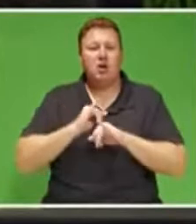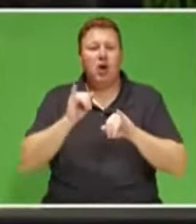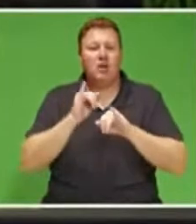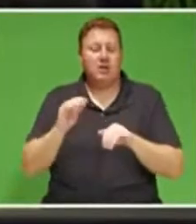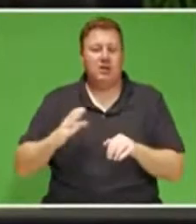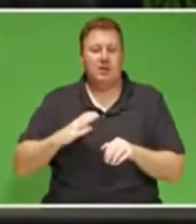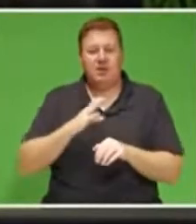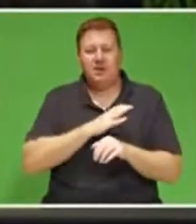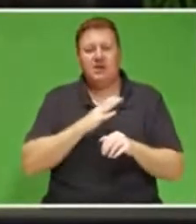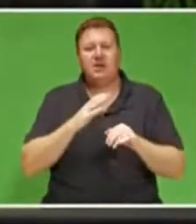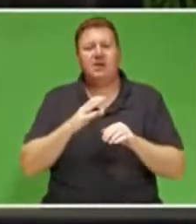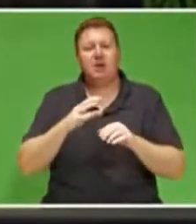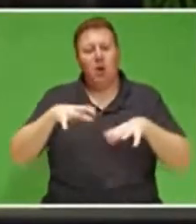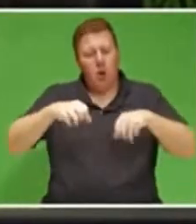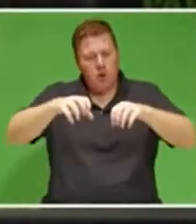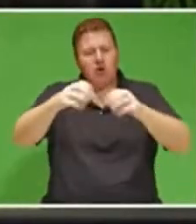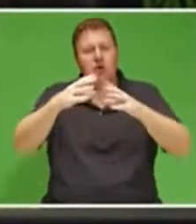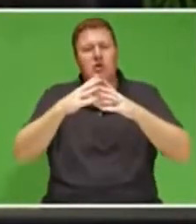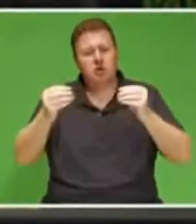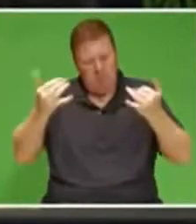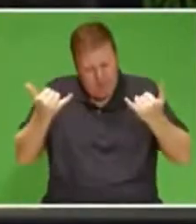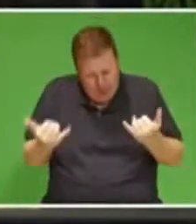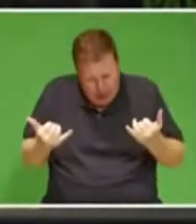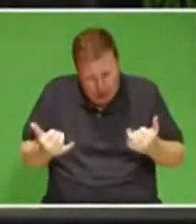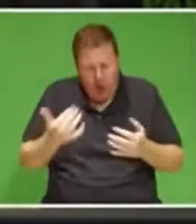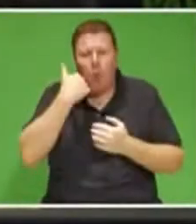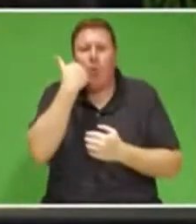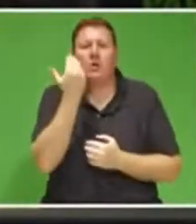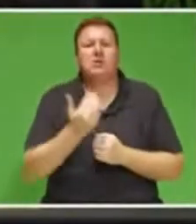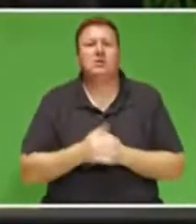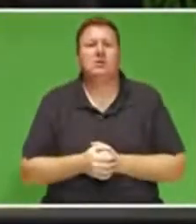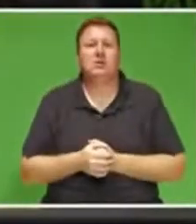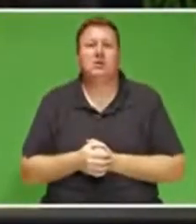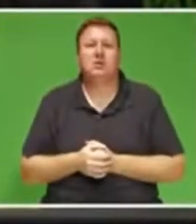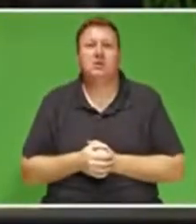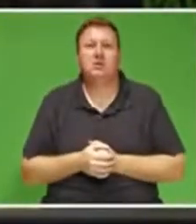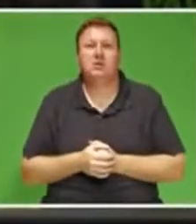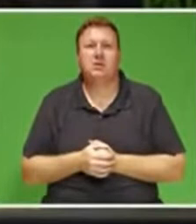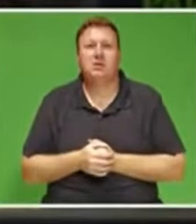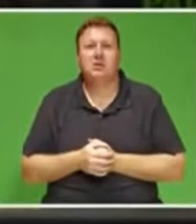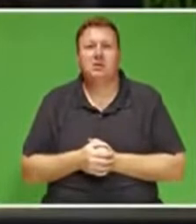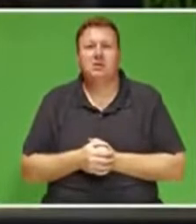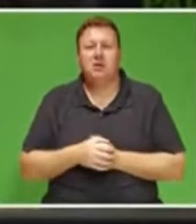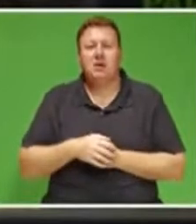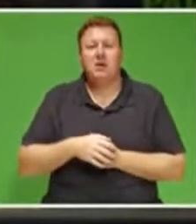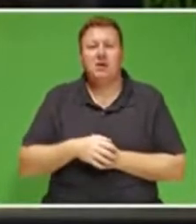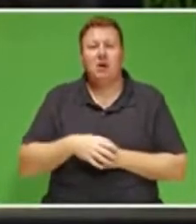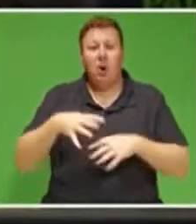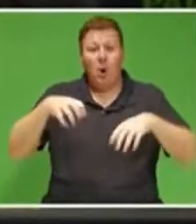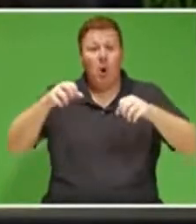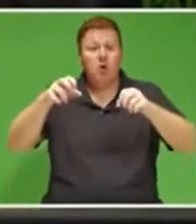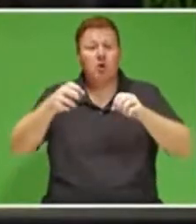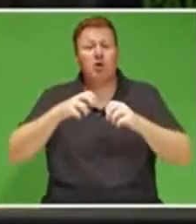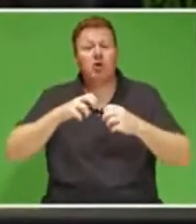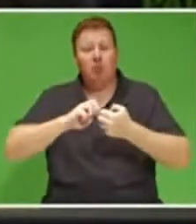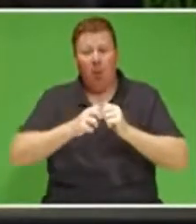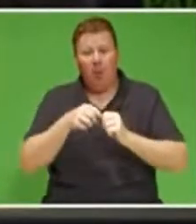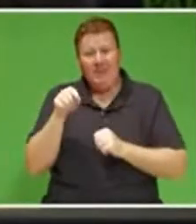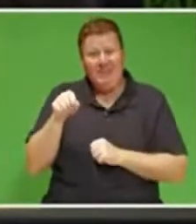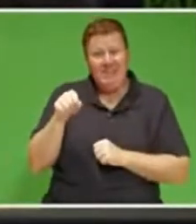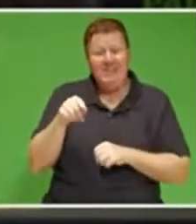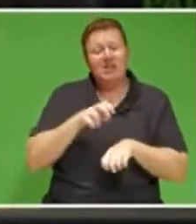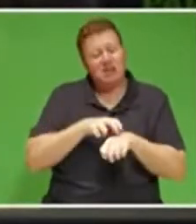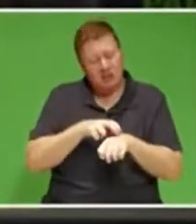shedding as a matter of urgency. The reality is that the resolution of the energy crisis requires effective coordination